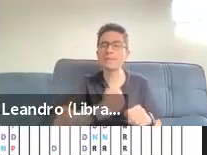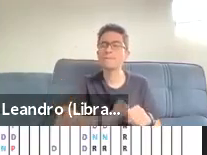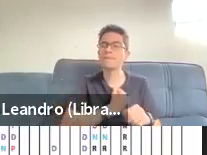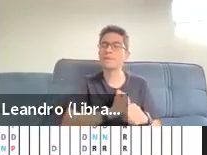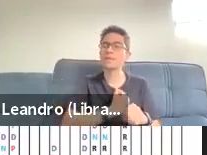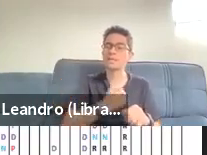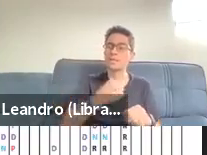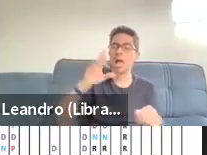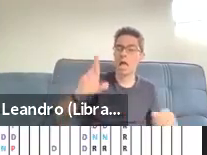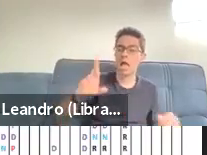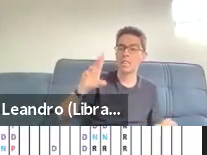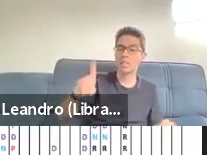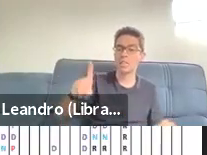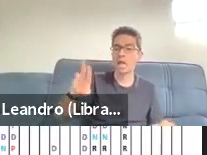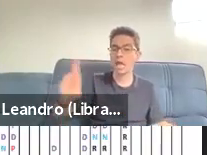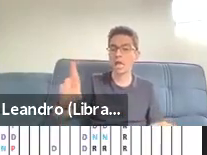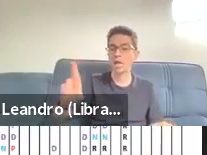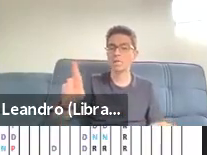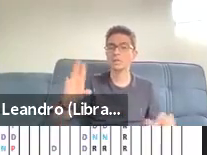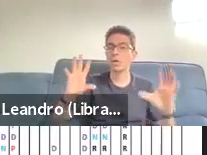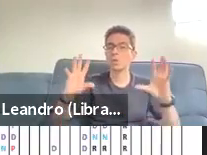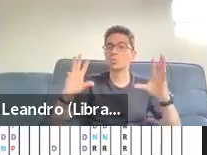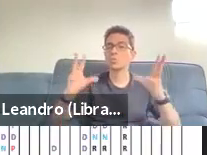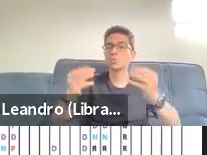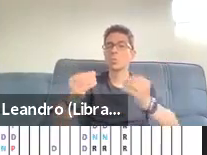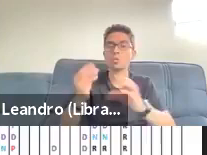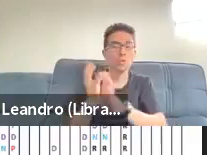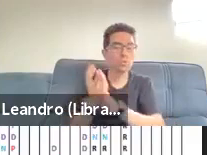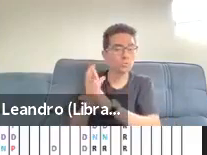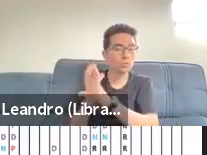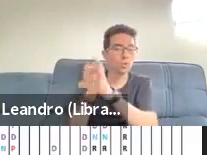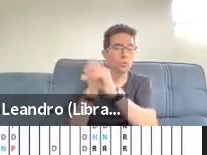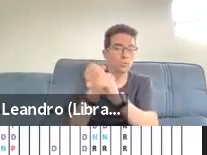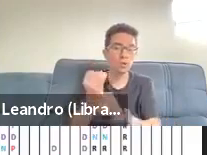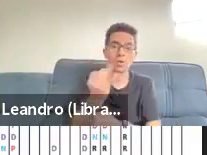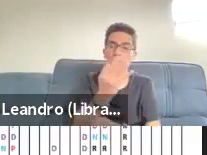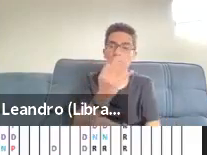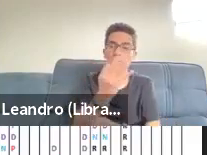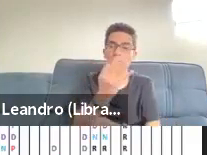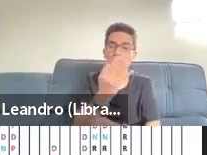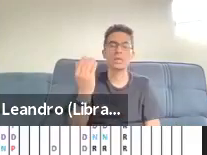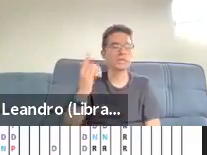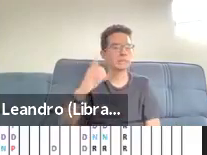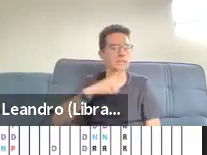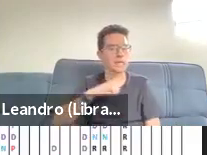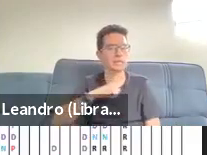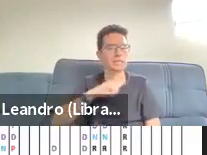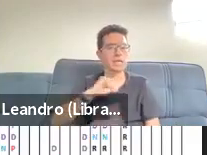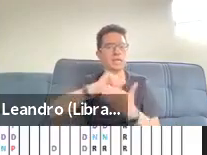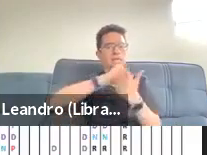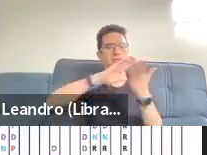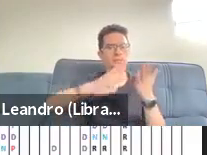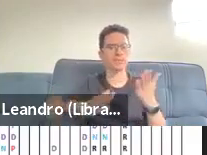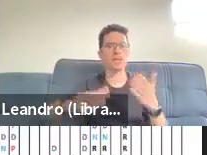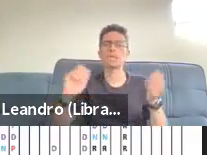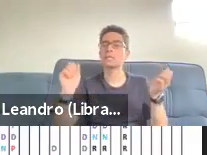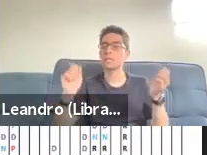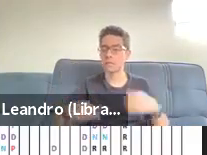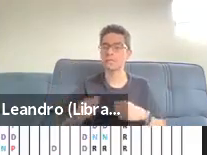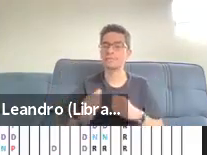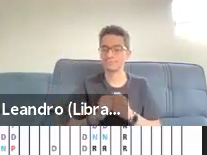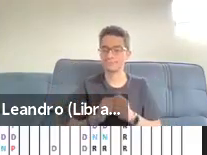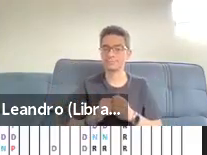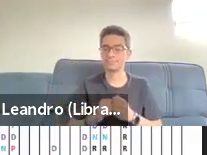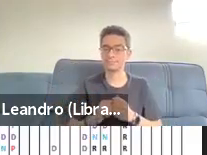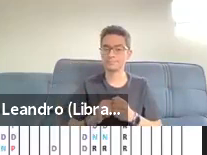work the participants were managing across activity. So what we did is we designed these density maps.